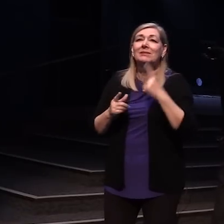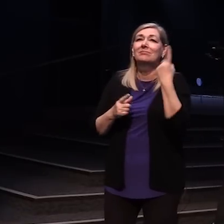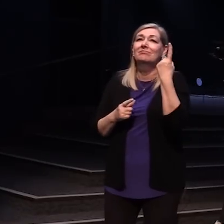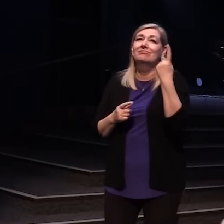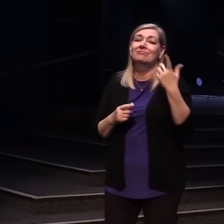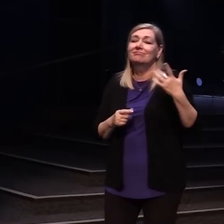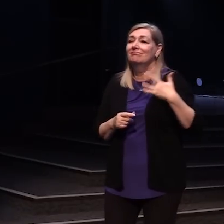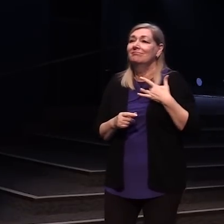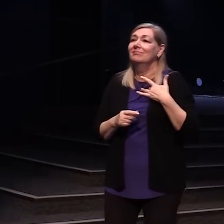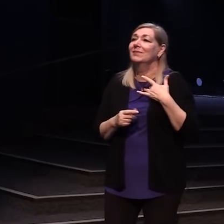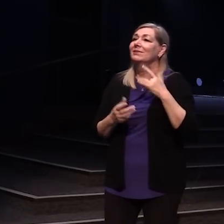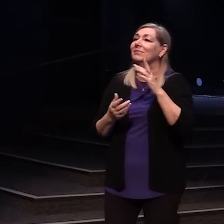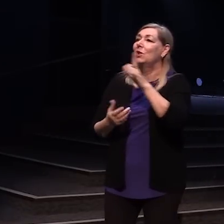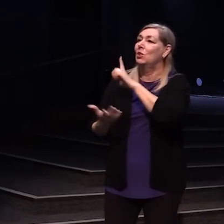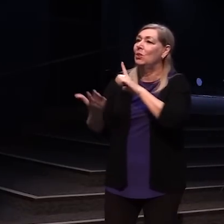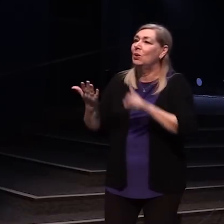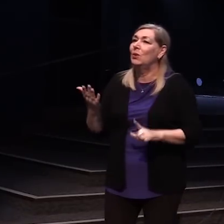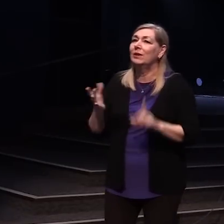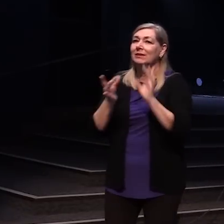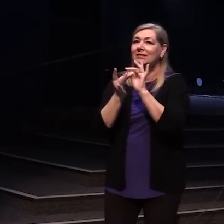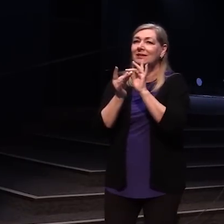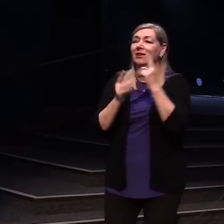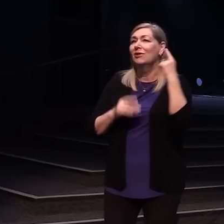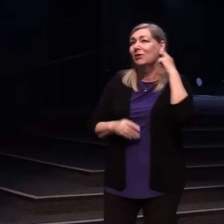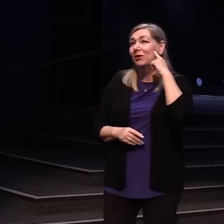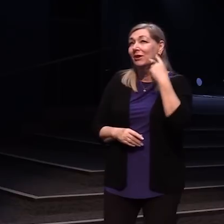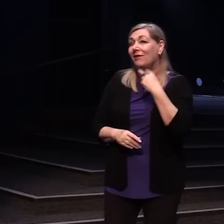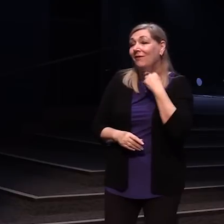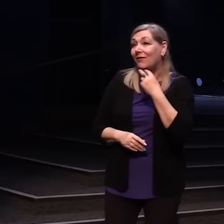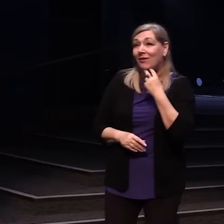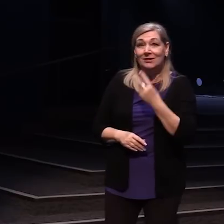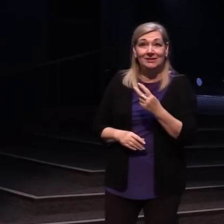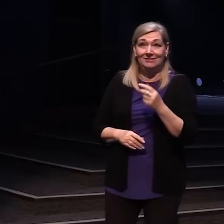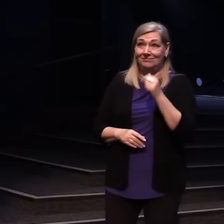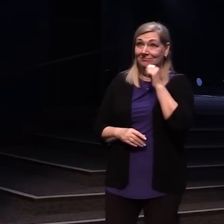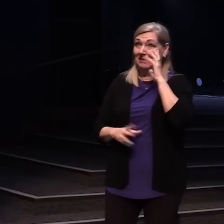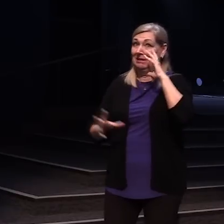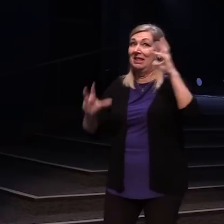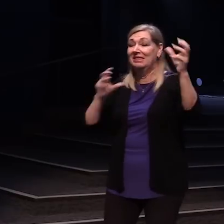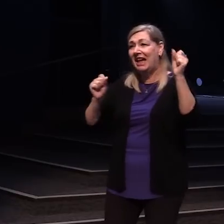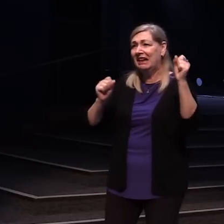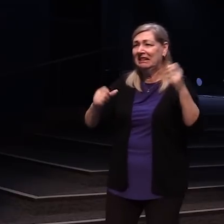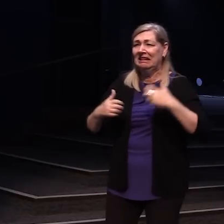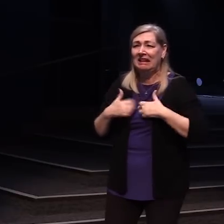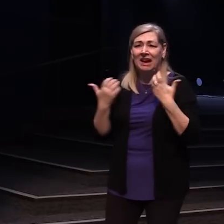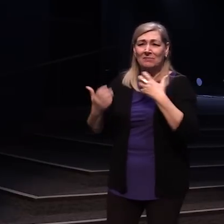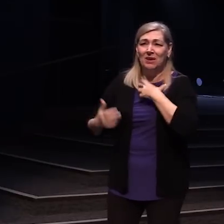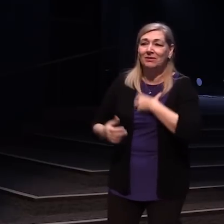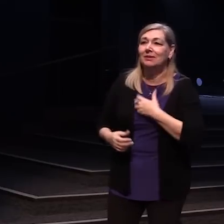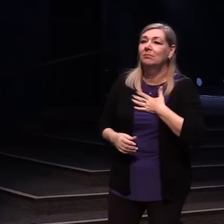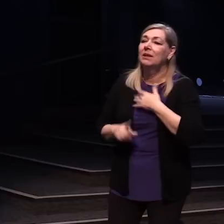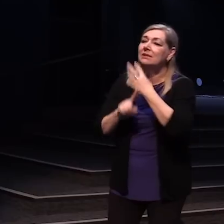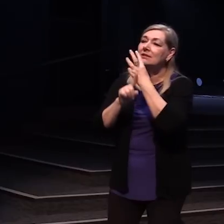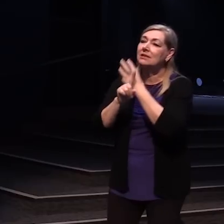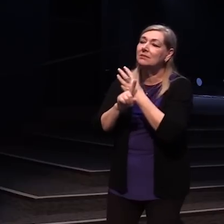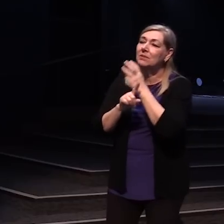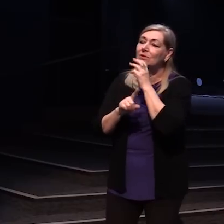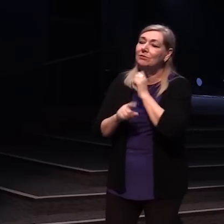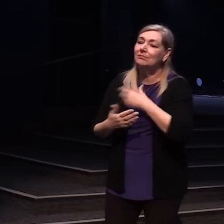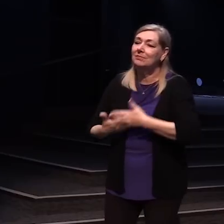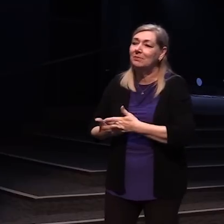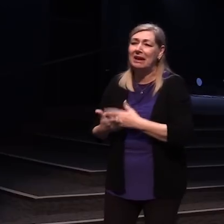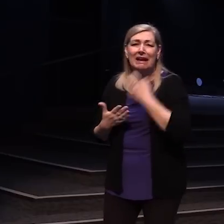Lord I was woken up by a voice It was not still and small It was loud, angry, and hungry And it was my six-month-old daughter